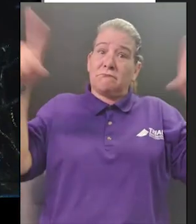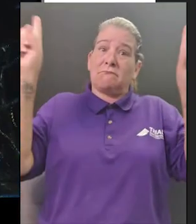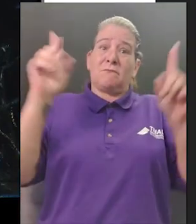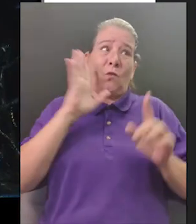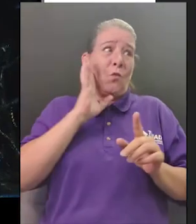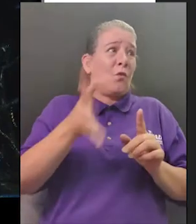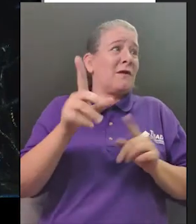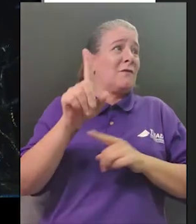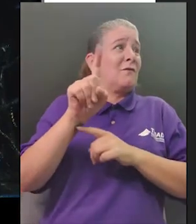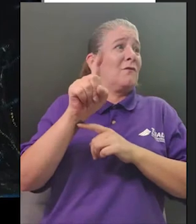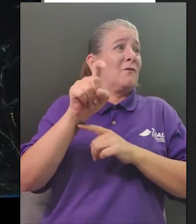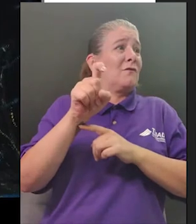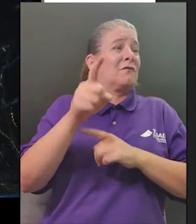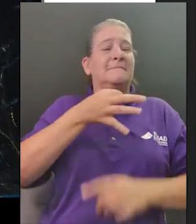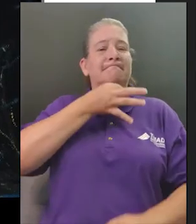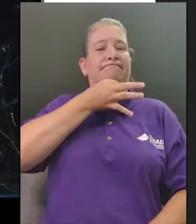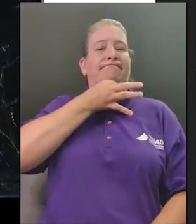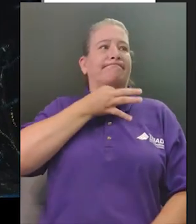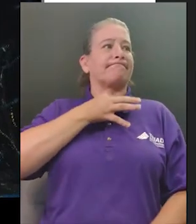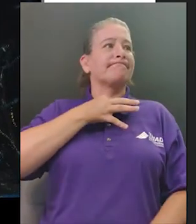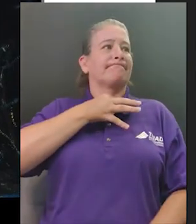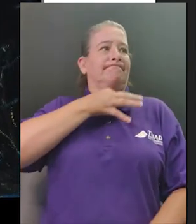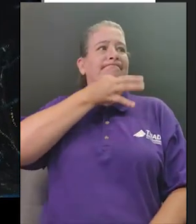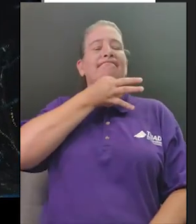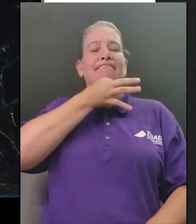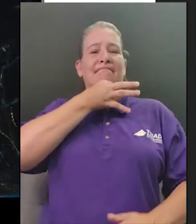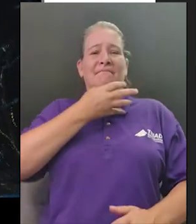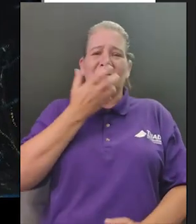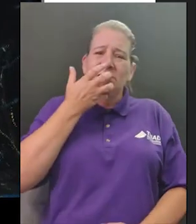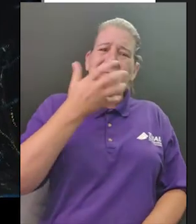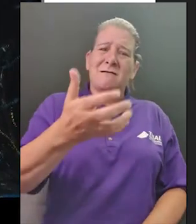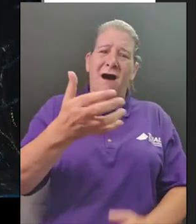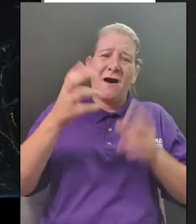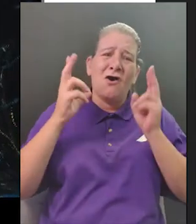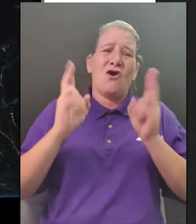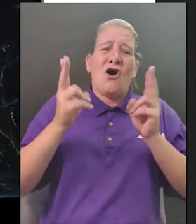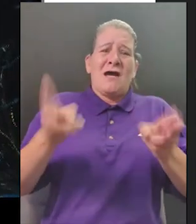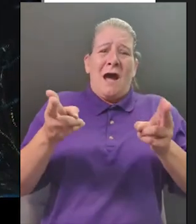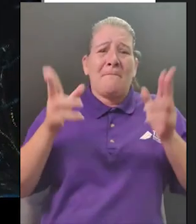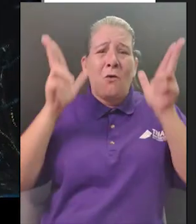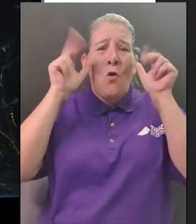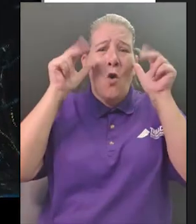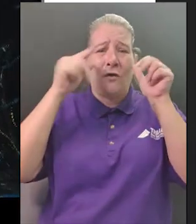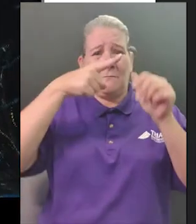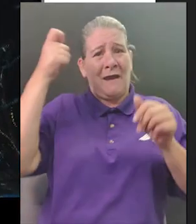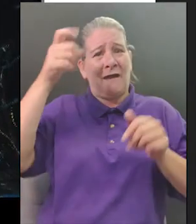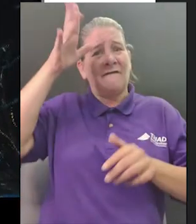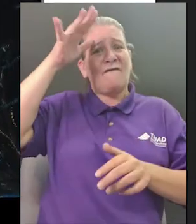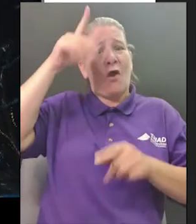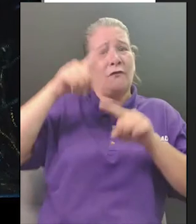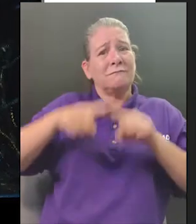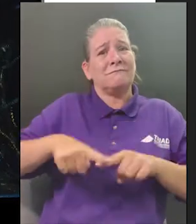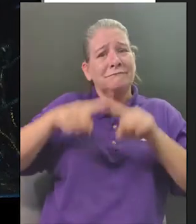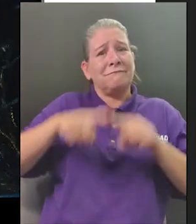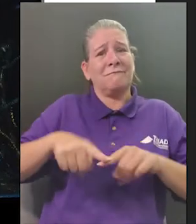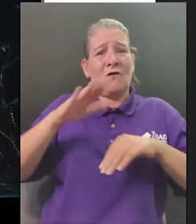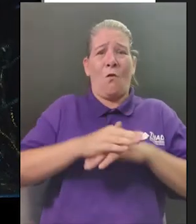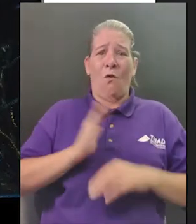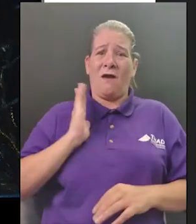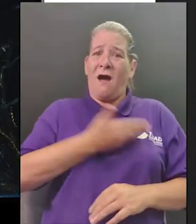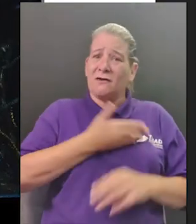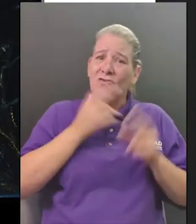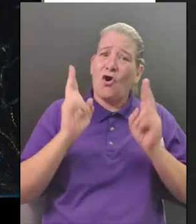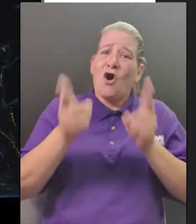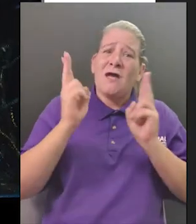much father was counting on her would she and star make it she swallowed the lump in her throat gulp